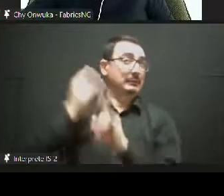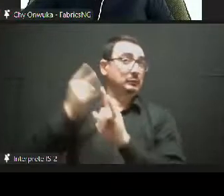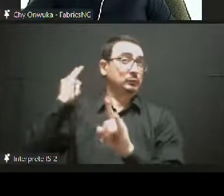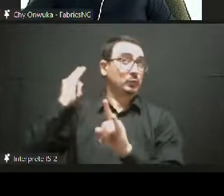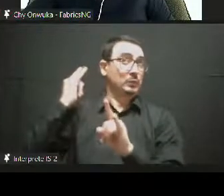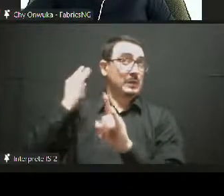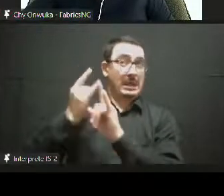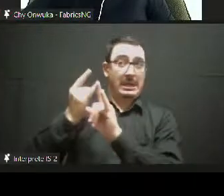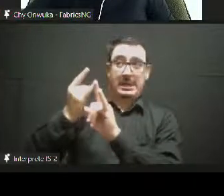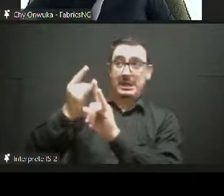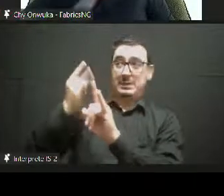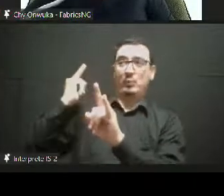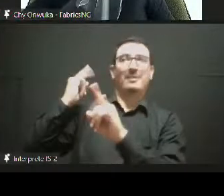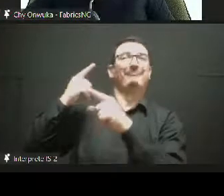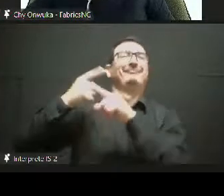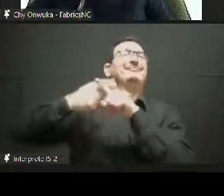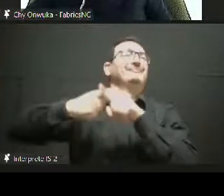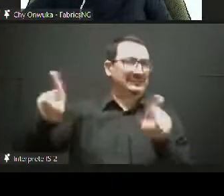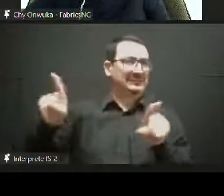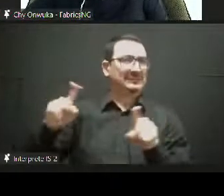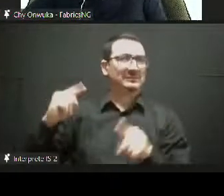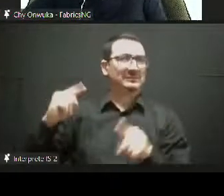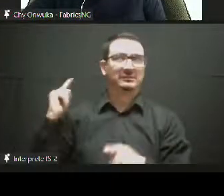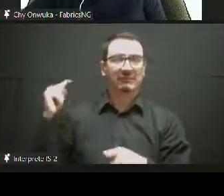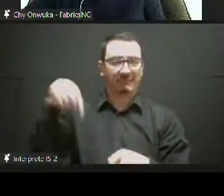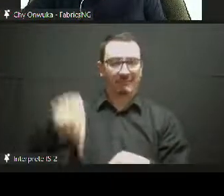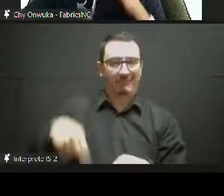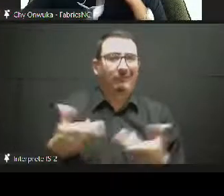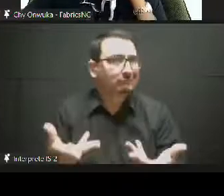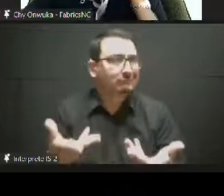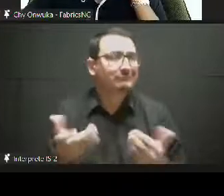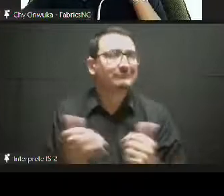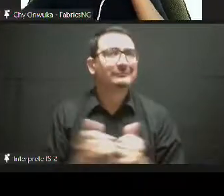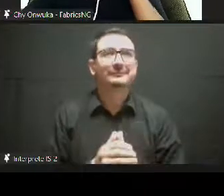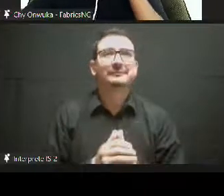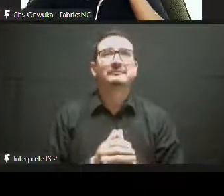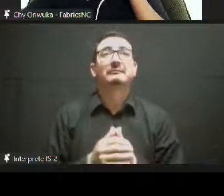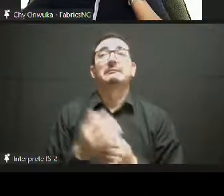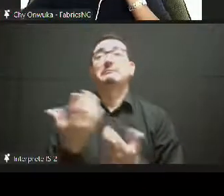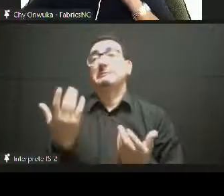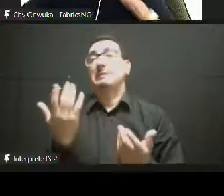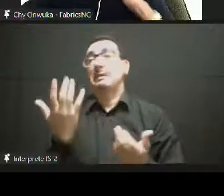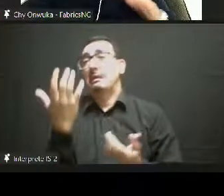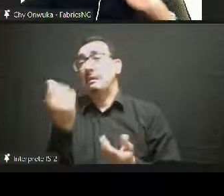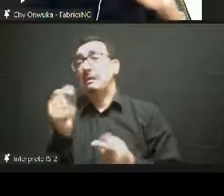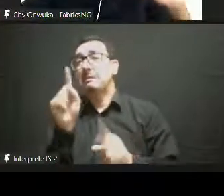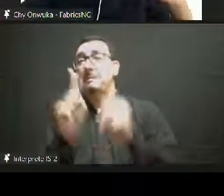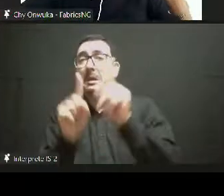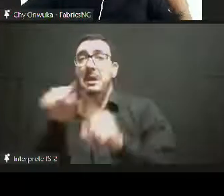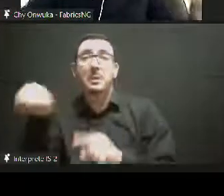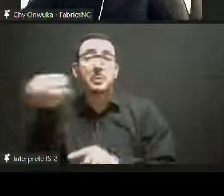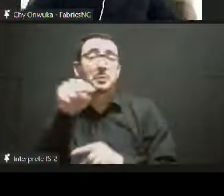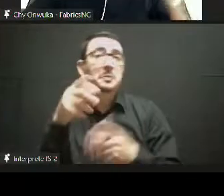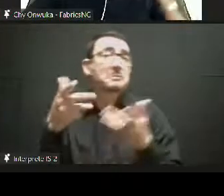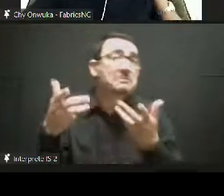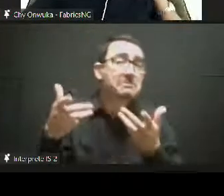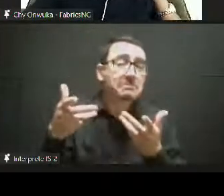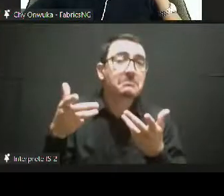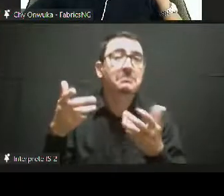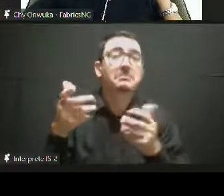upstarts who are celebrated in continents away from ours by people